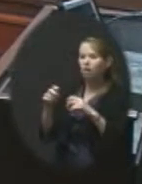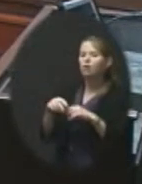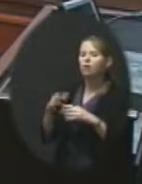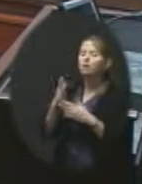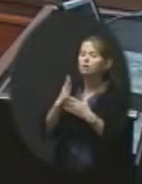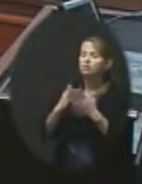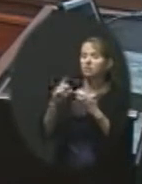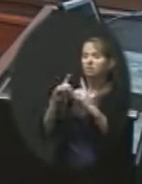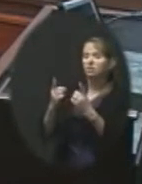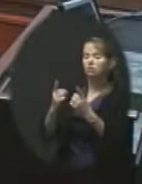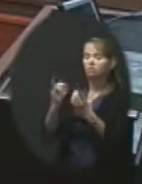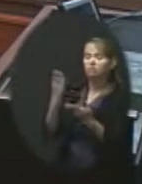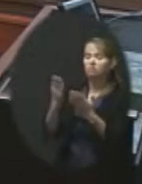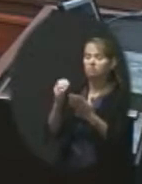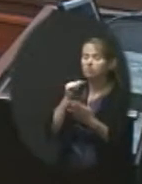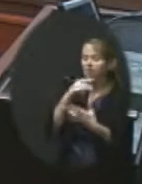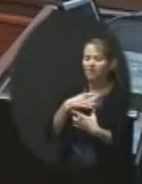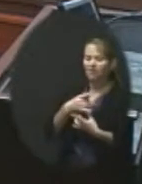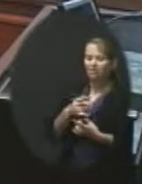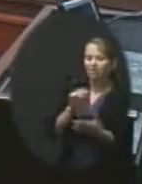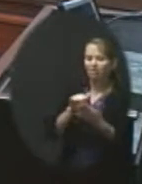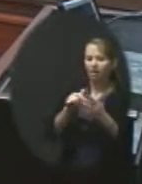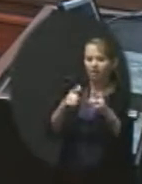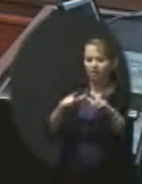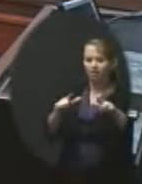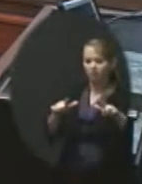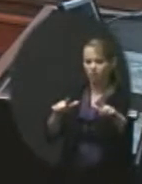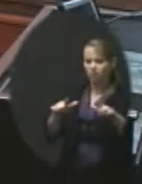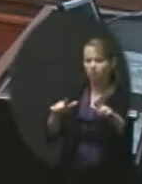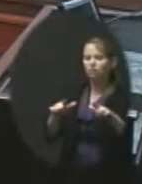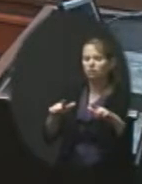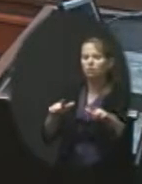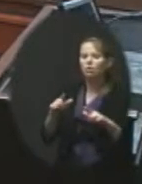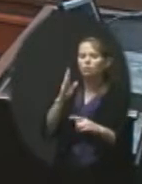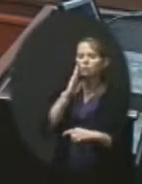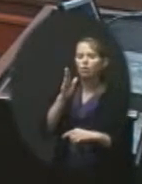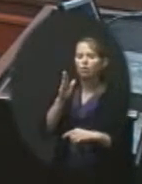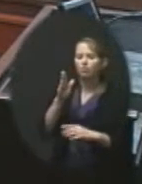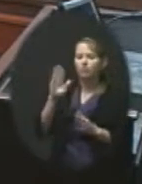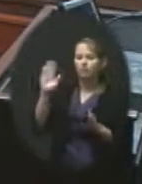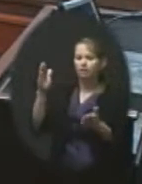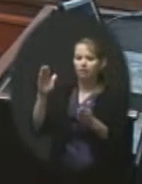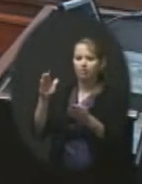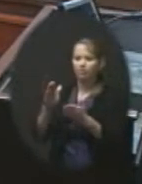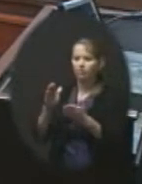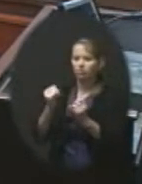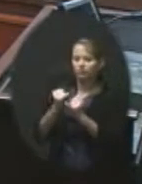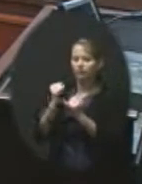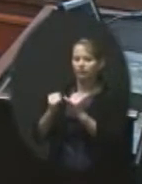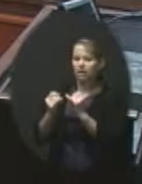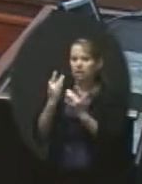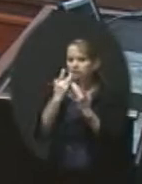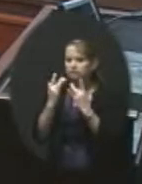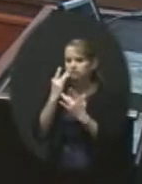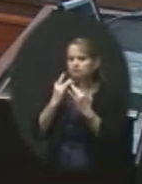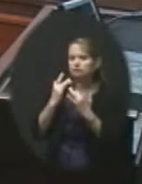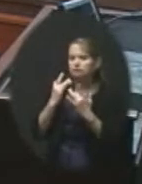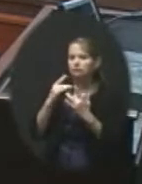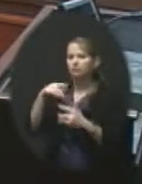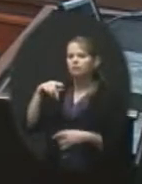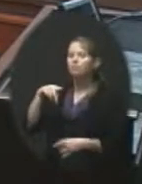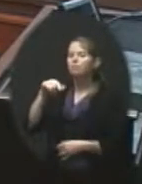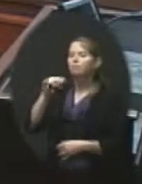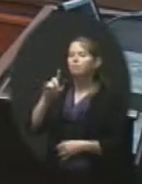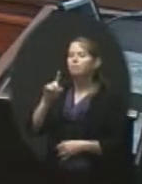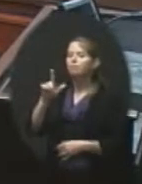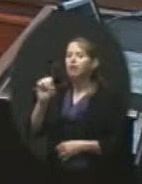interested in this type of language, so it's going to come down to a final paddle vote. And we vote, we vote with paddles, so. Well,